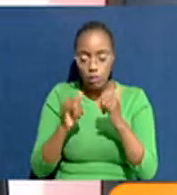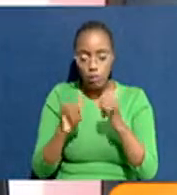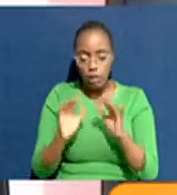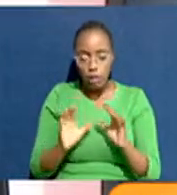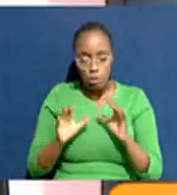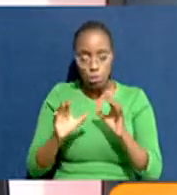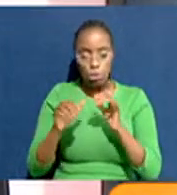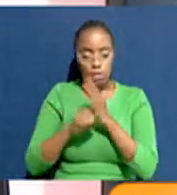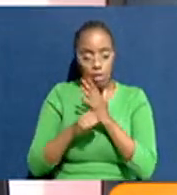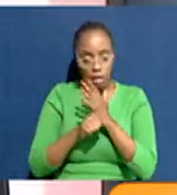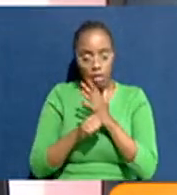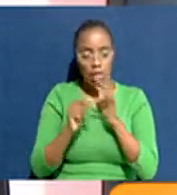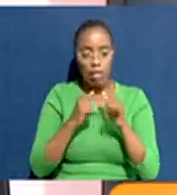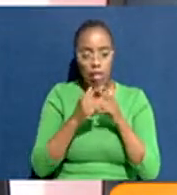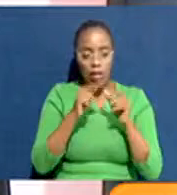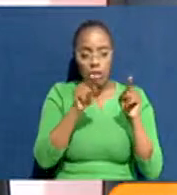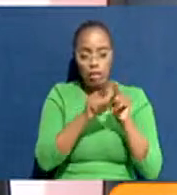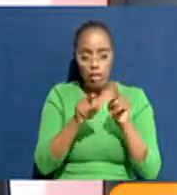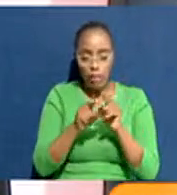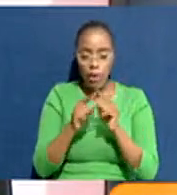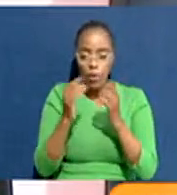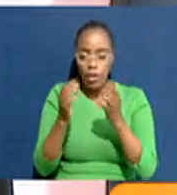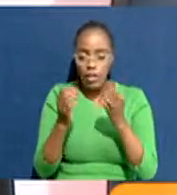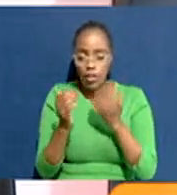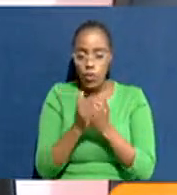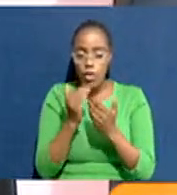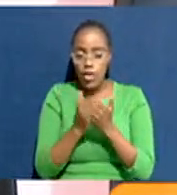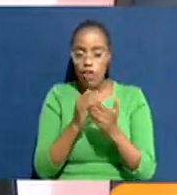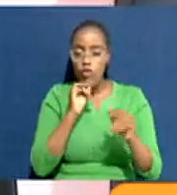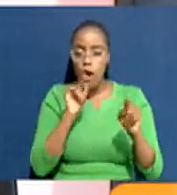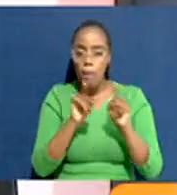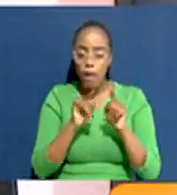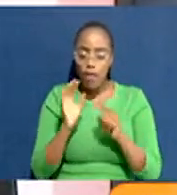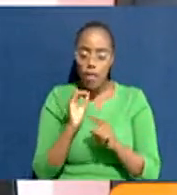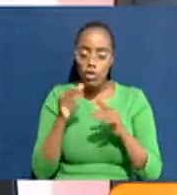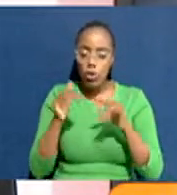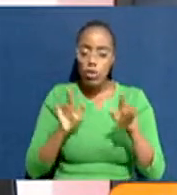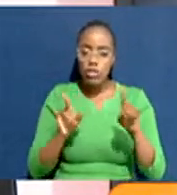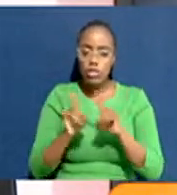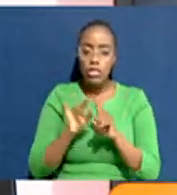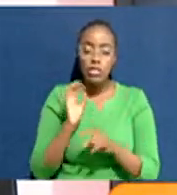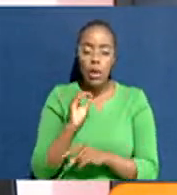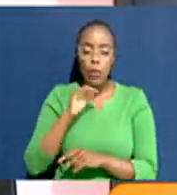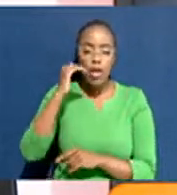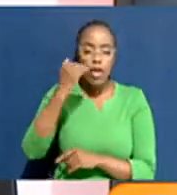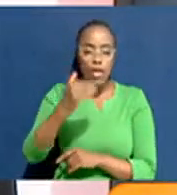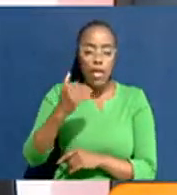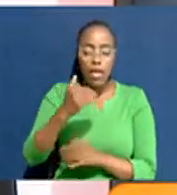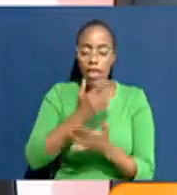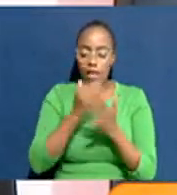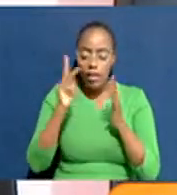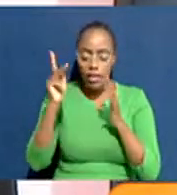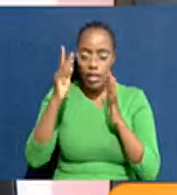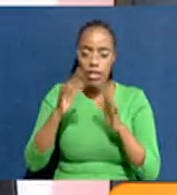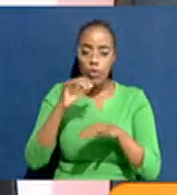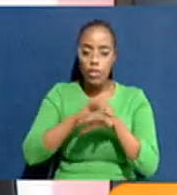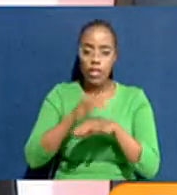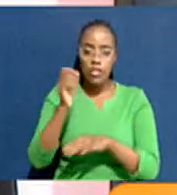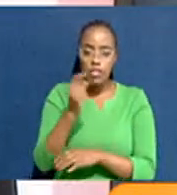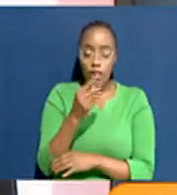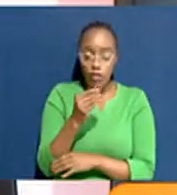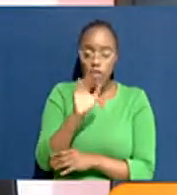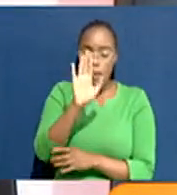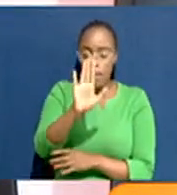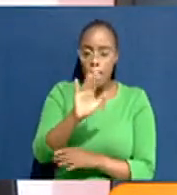hard, the president made a very strong appeal, we need to care about our brothers, we need to care about our sisters. Every salaried Kenyan runs a welfare